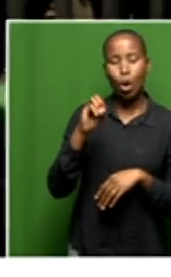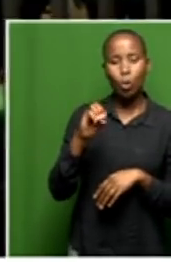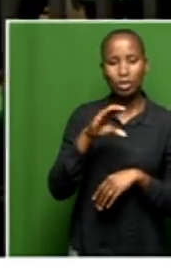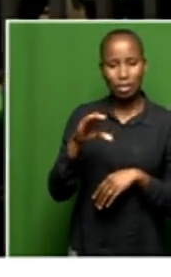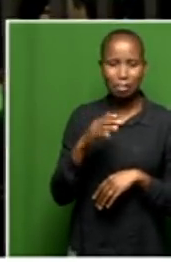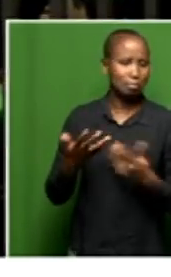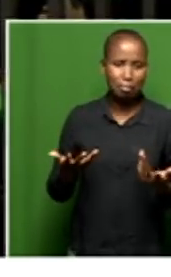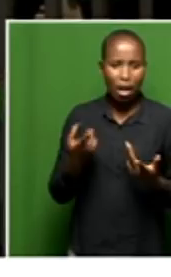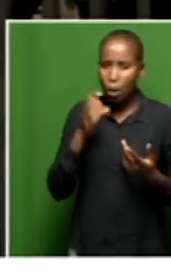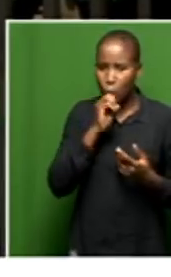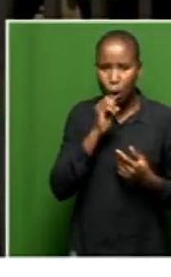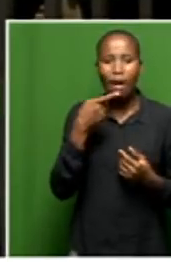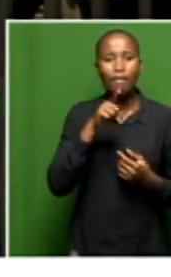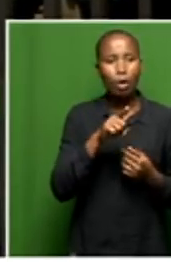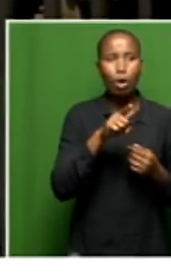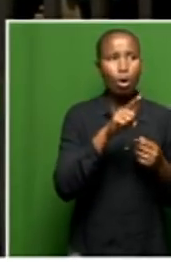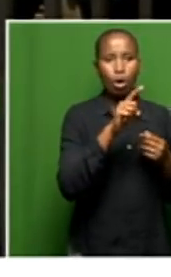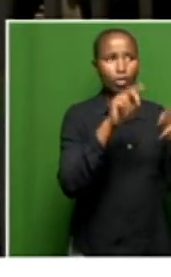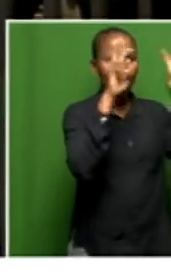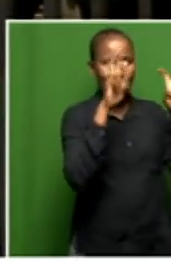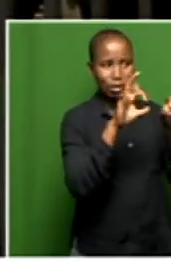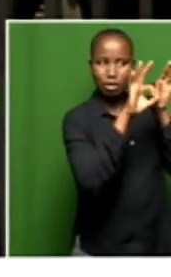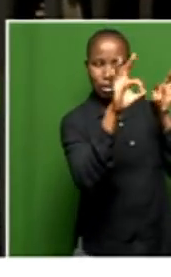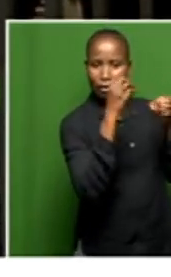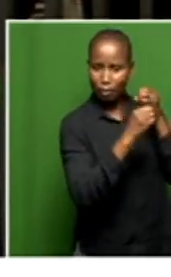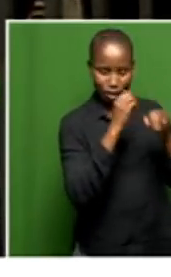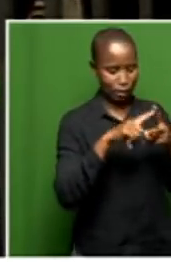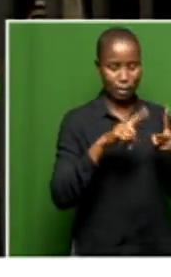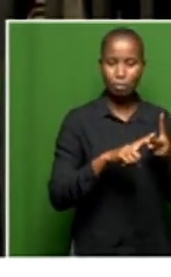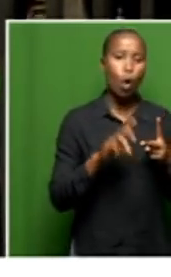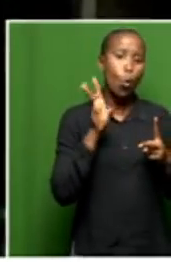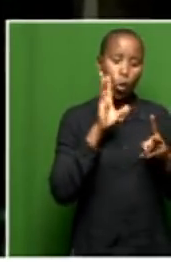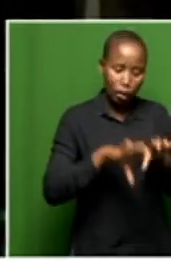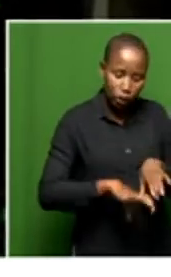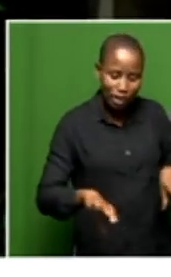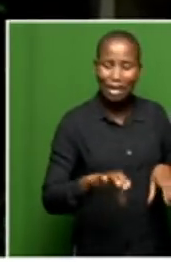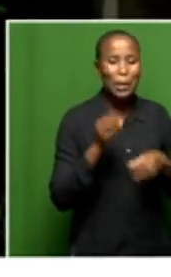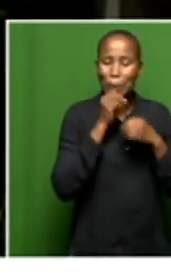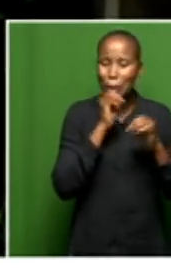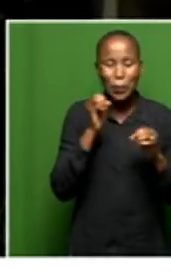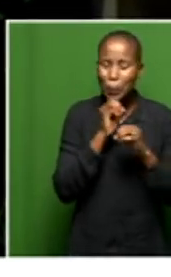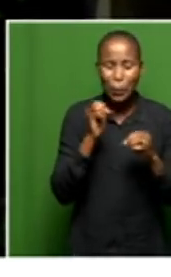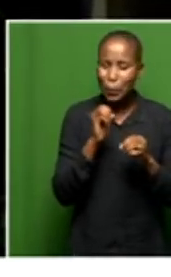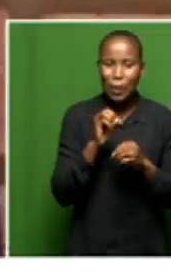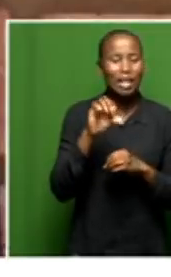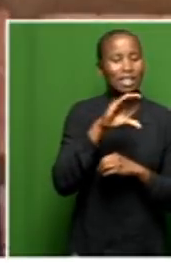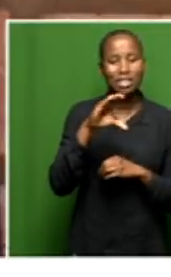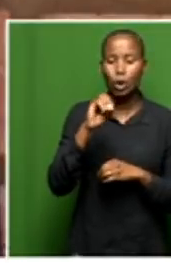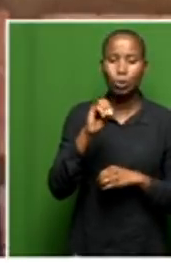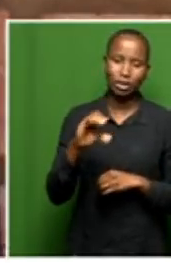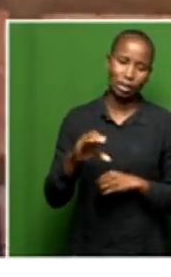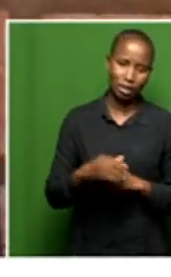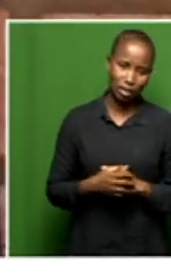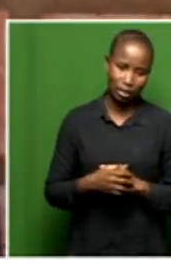a disaster, a COC for the plumbing. There is so many things outstanding, and without those COCs,